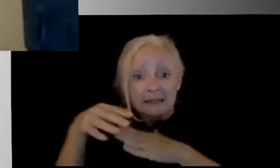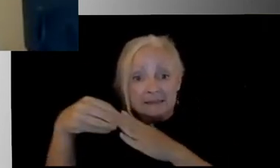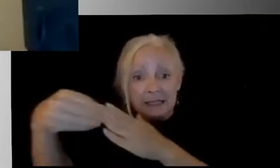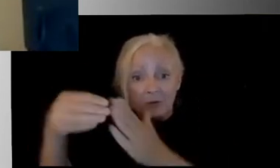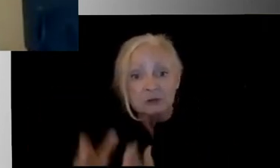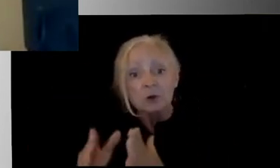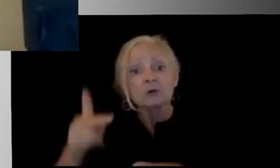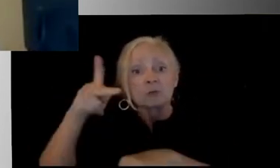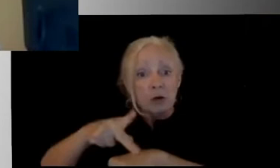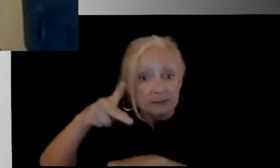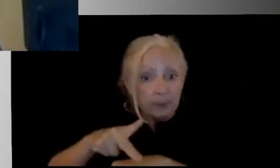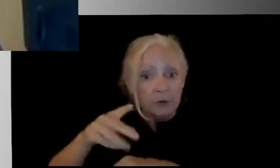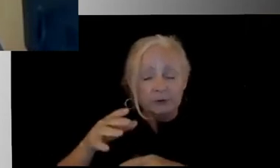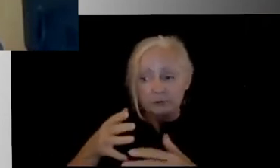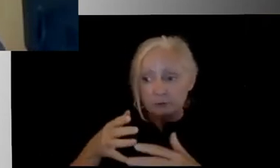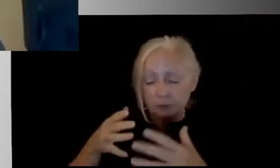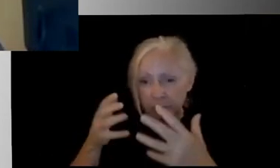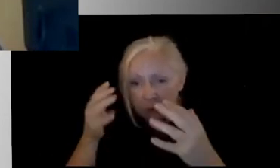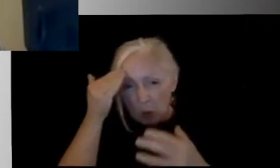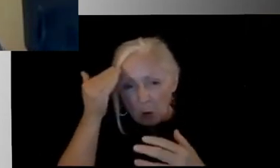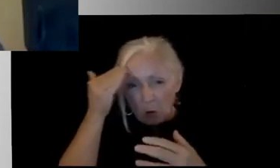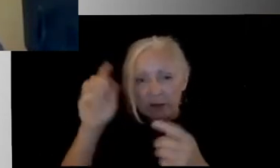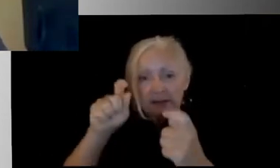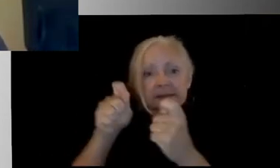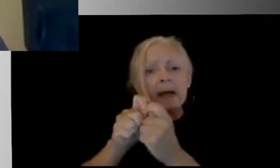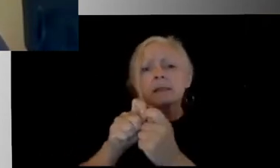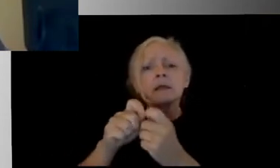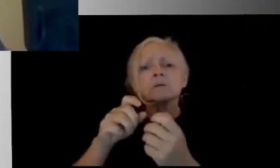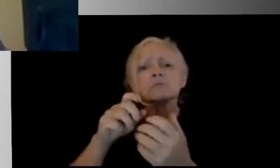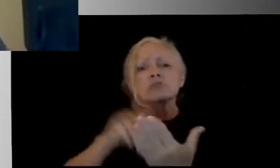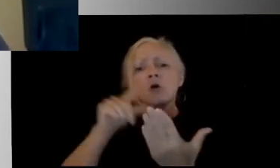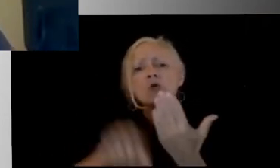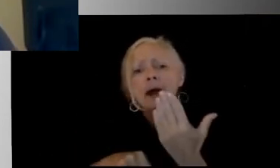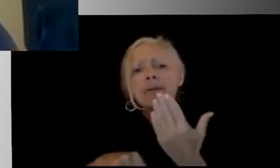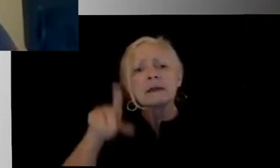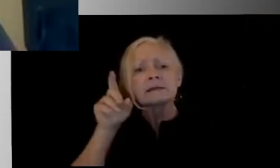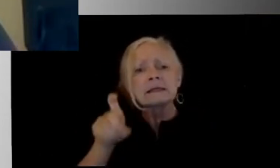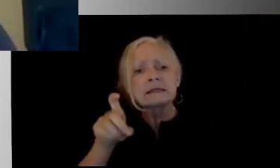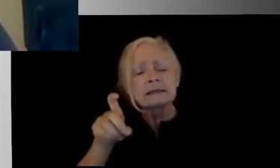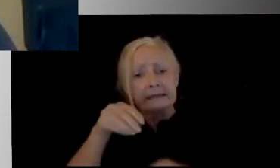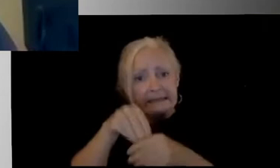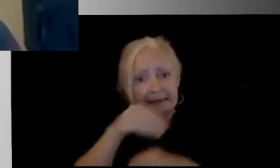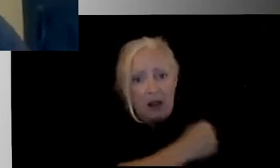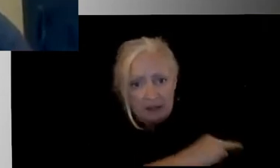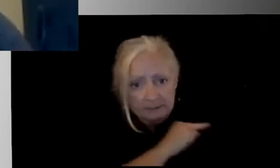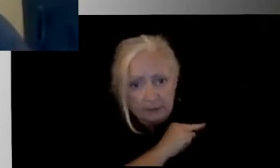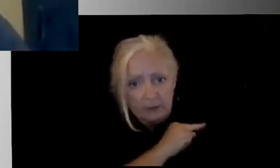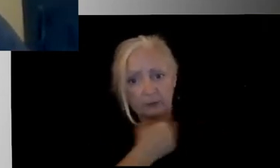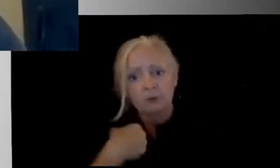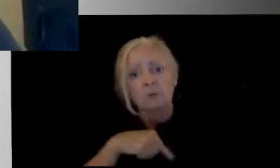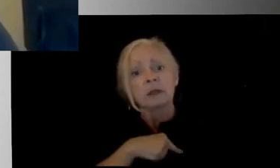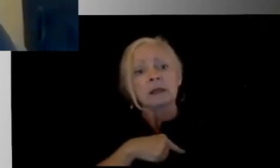out what is the core programming that that child should be doing while they're in the hospital. We take the direction from that